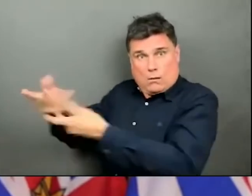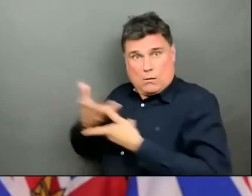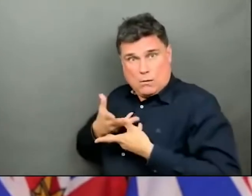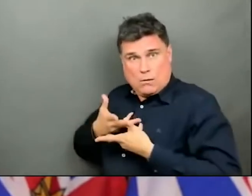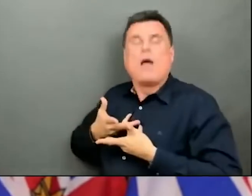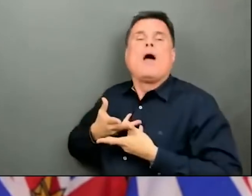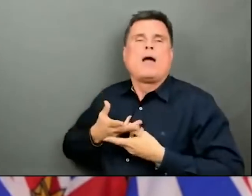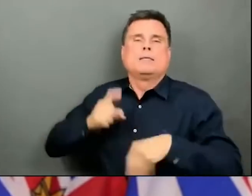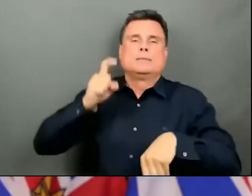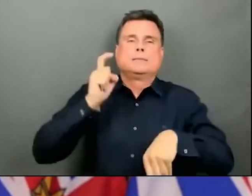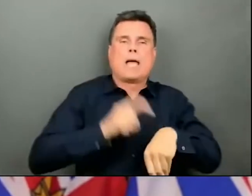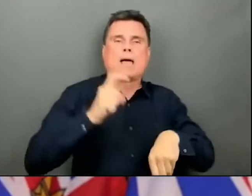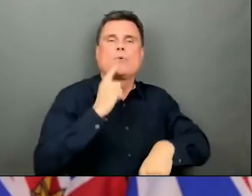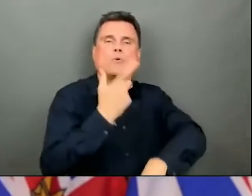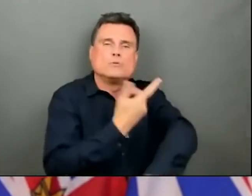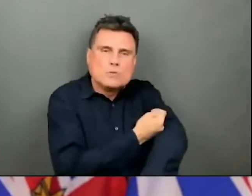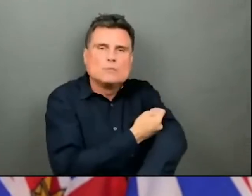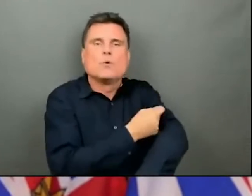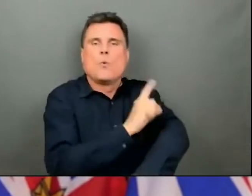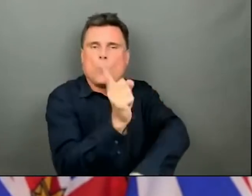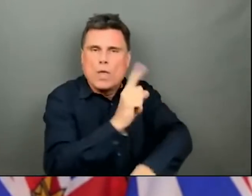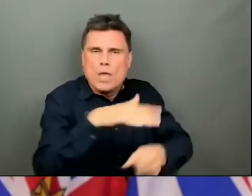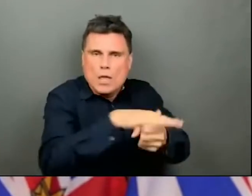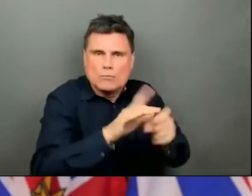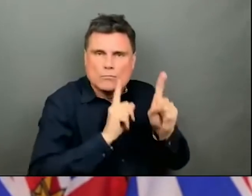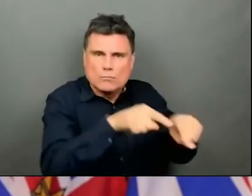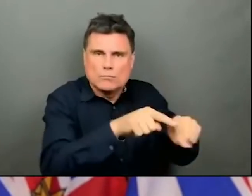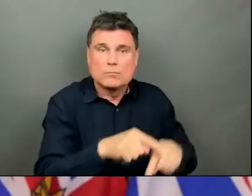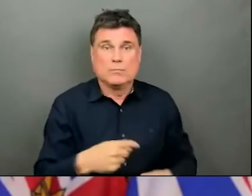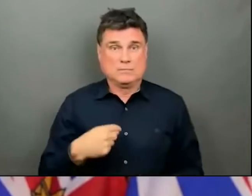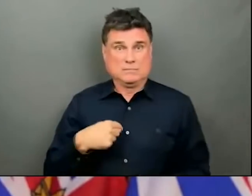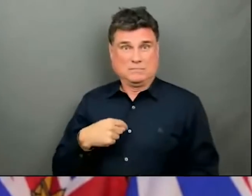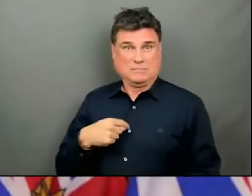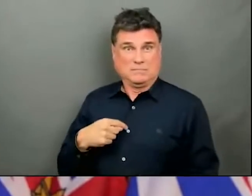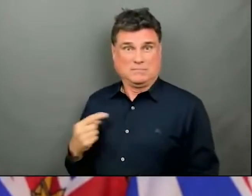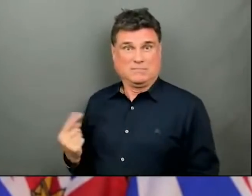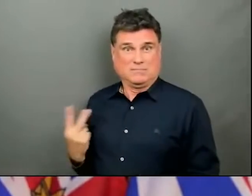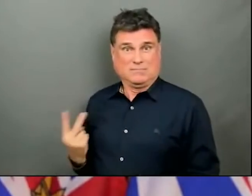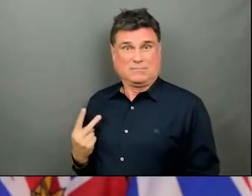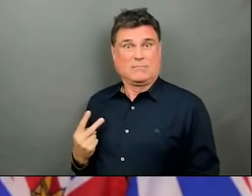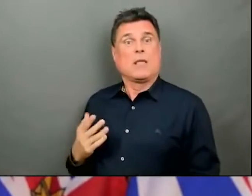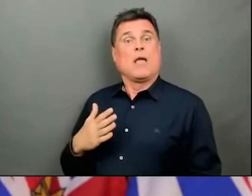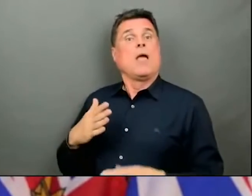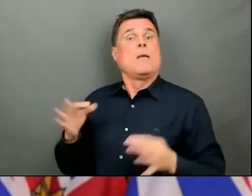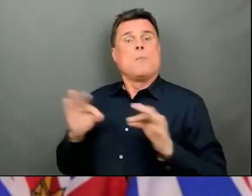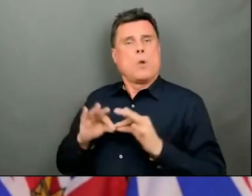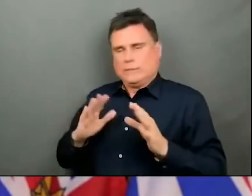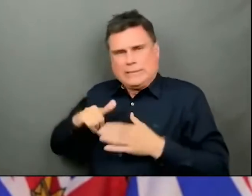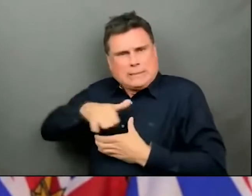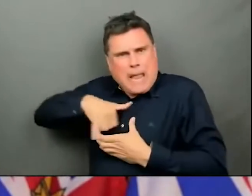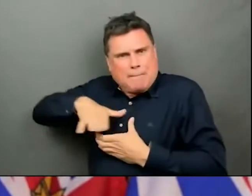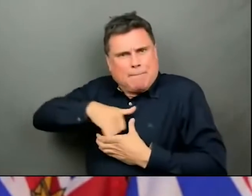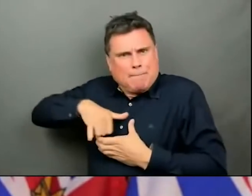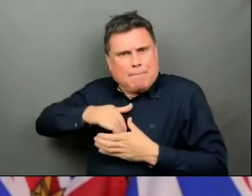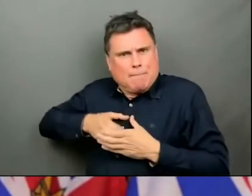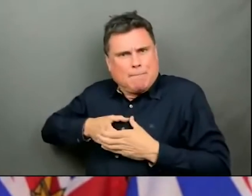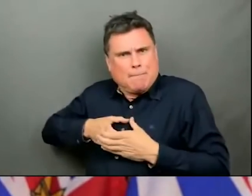of which I am part, who are an important category. The 263,000